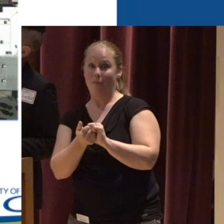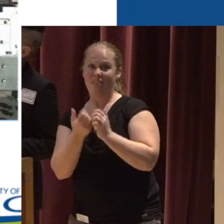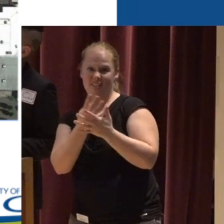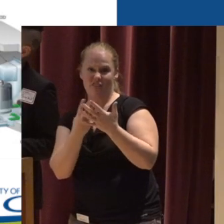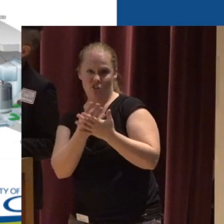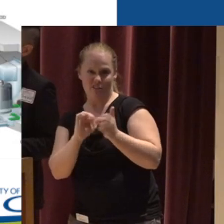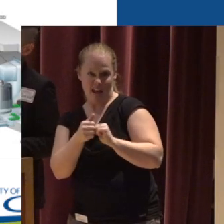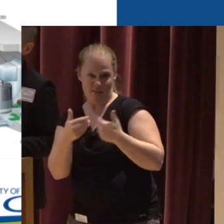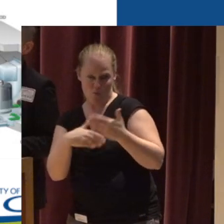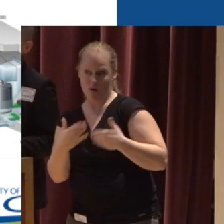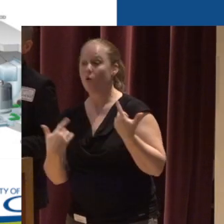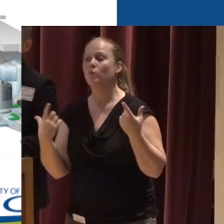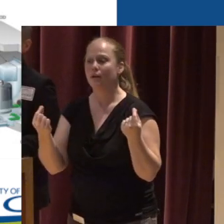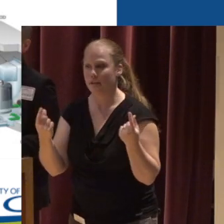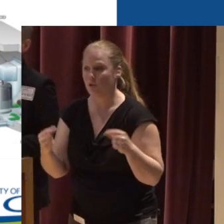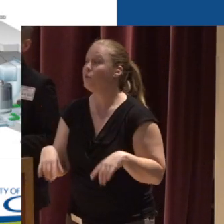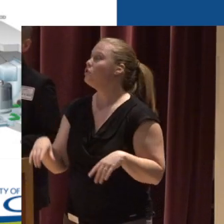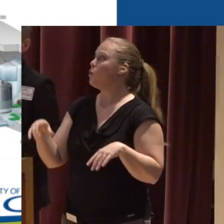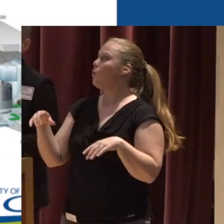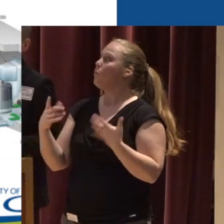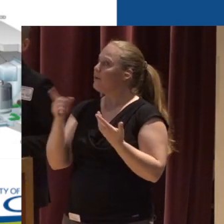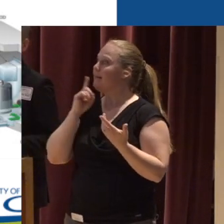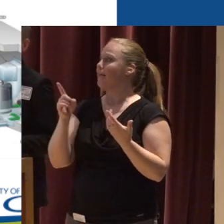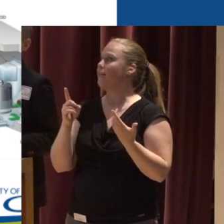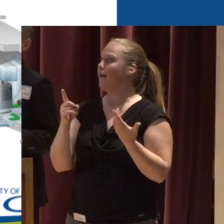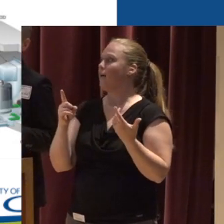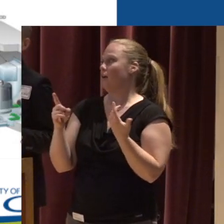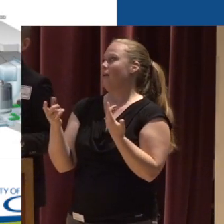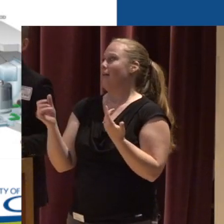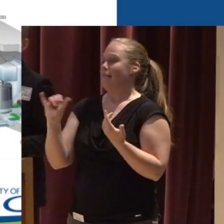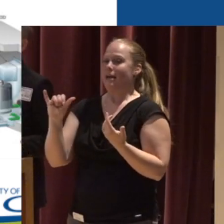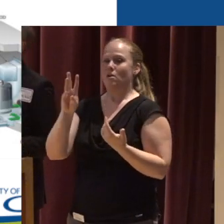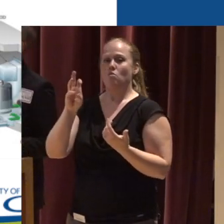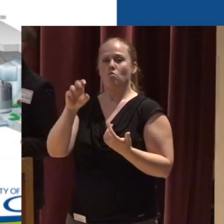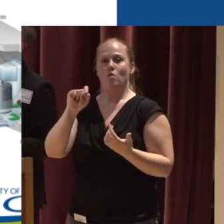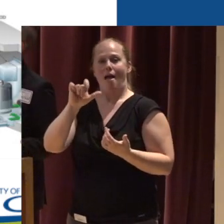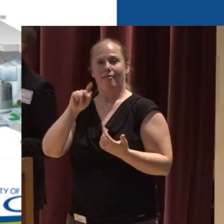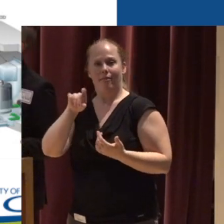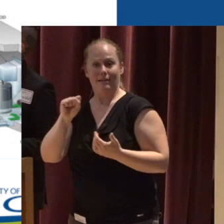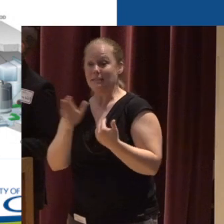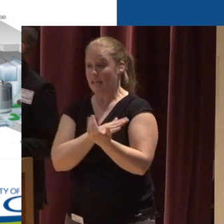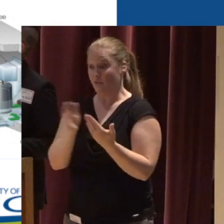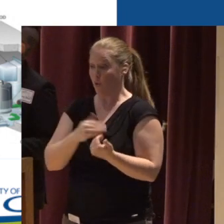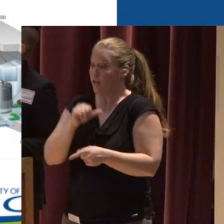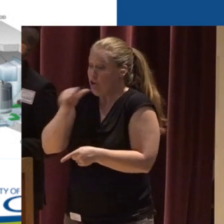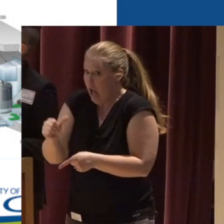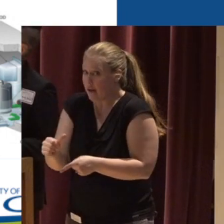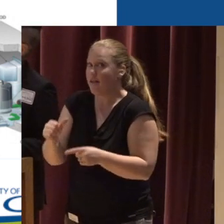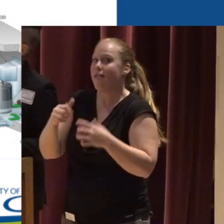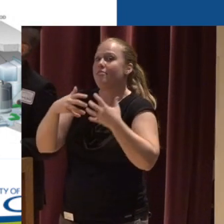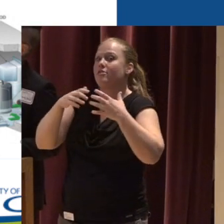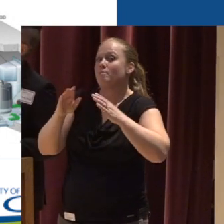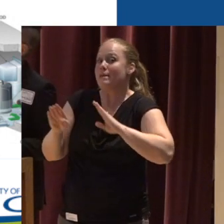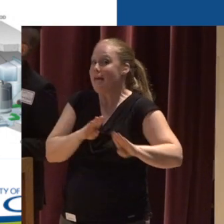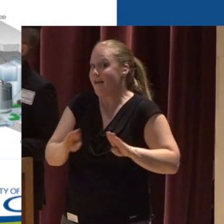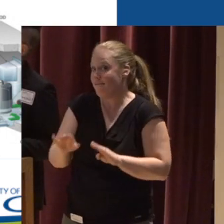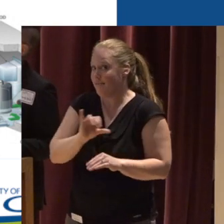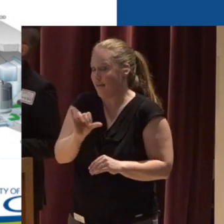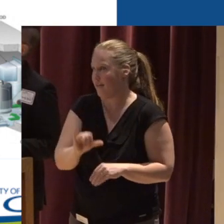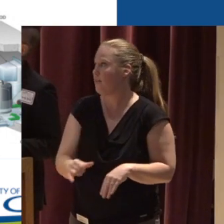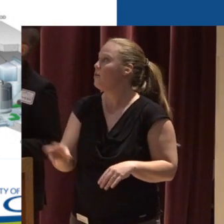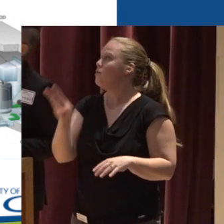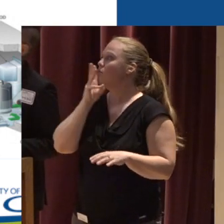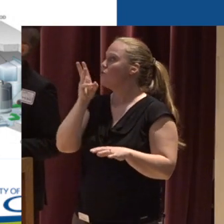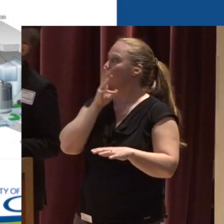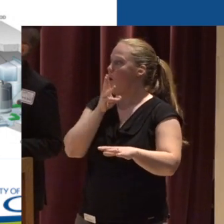What do they do? So really essentially like I said They're acting as wetlands Even though they aren't So water flows in from one direction